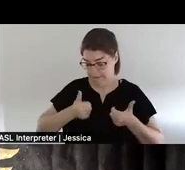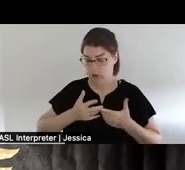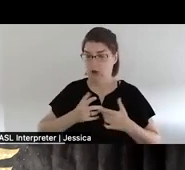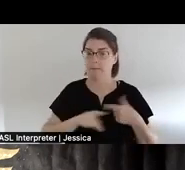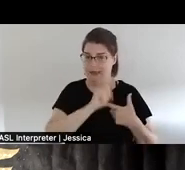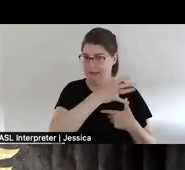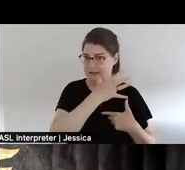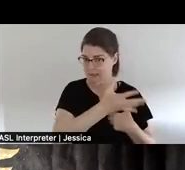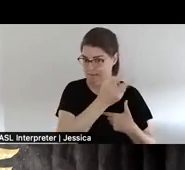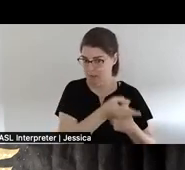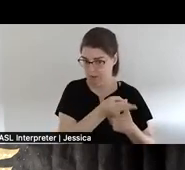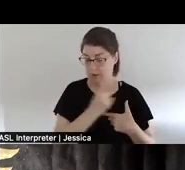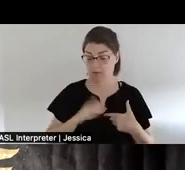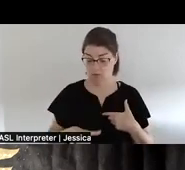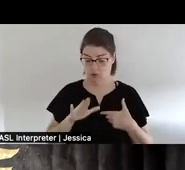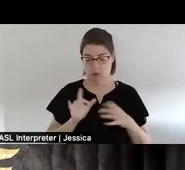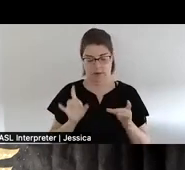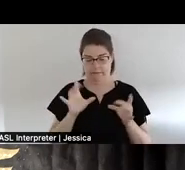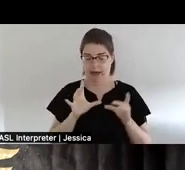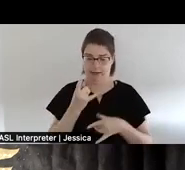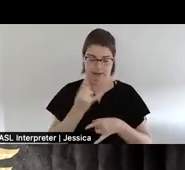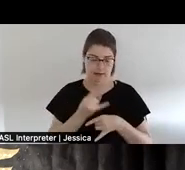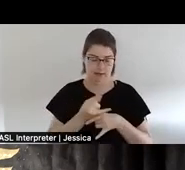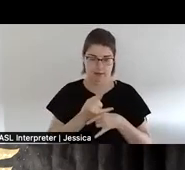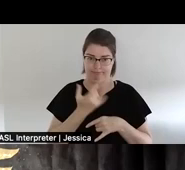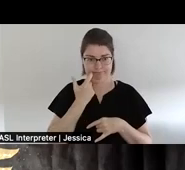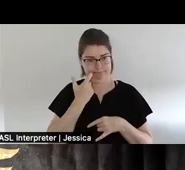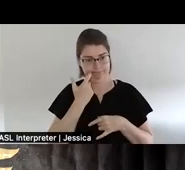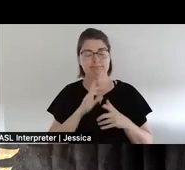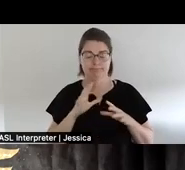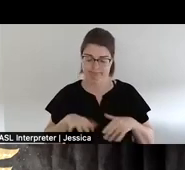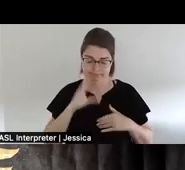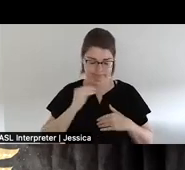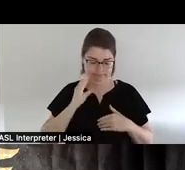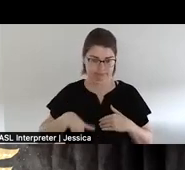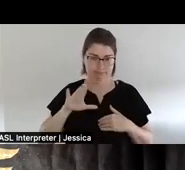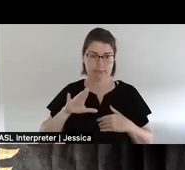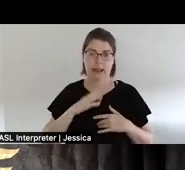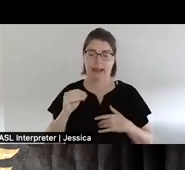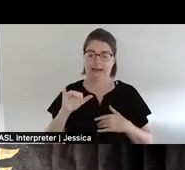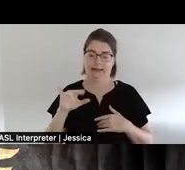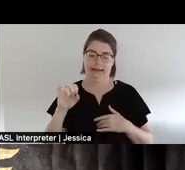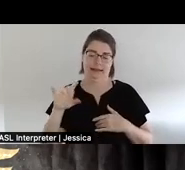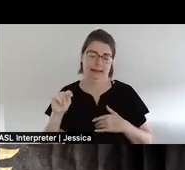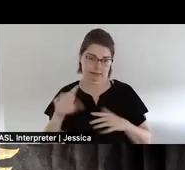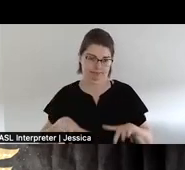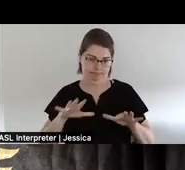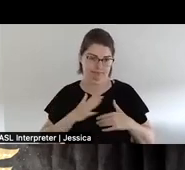So I was raised with violence and alcoholism and incest. And